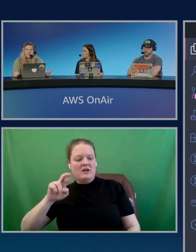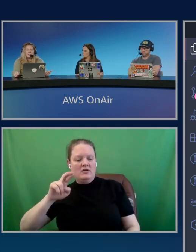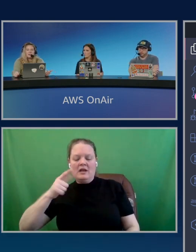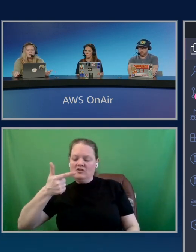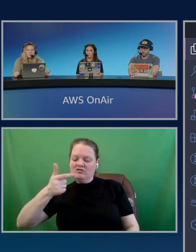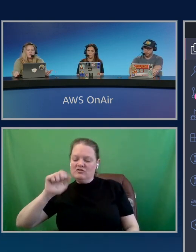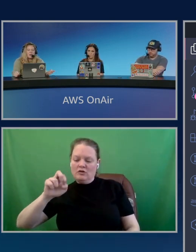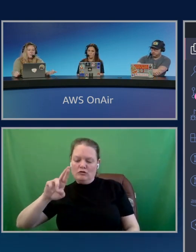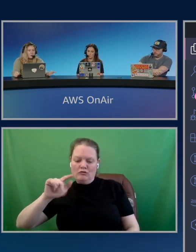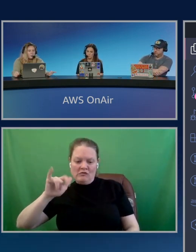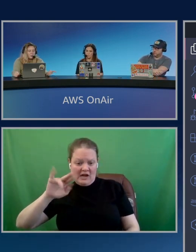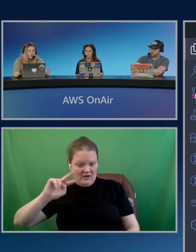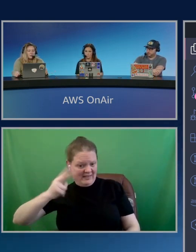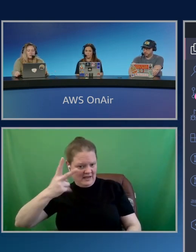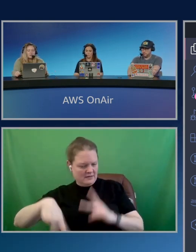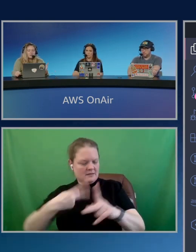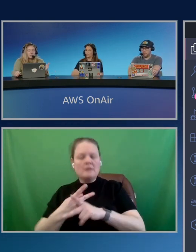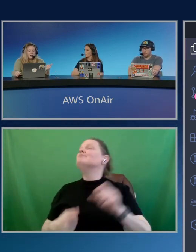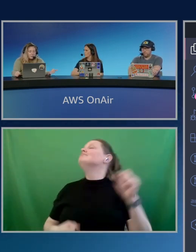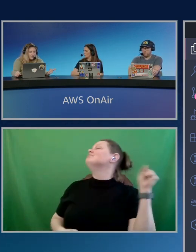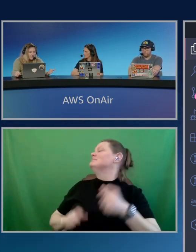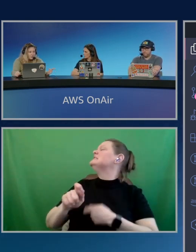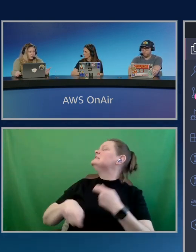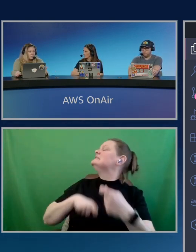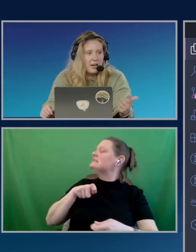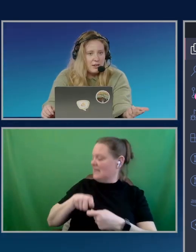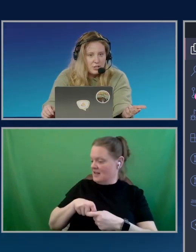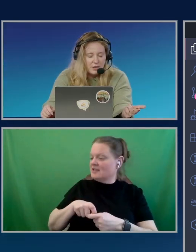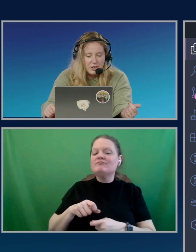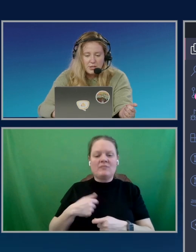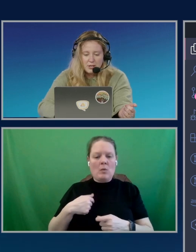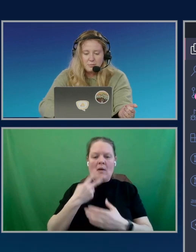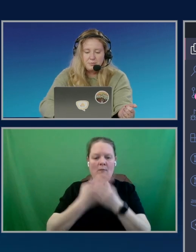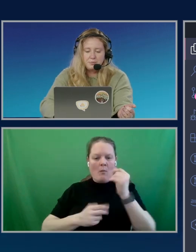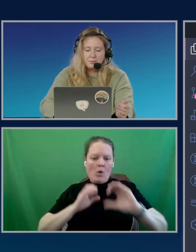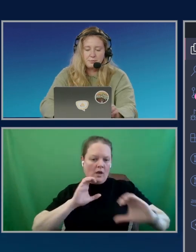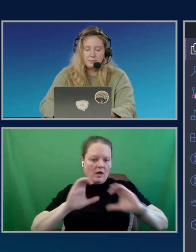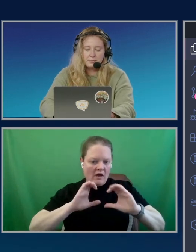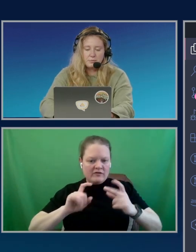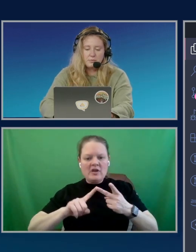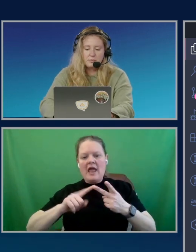Exactly. Exactly. So we have both a conversation and a generation.